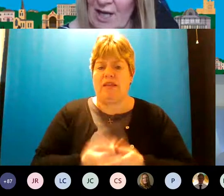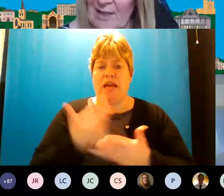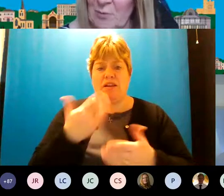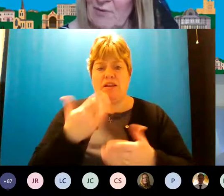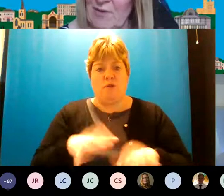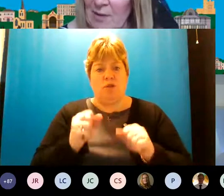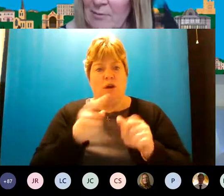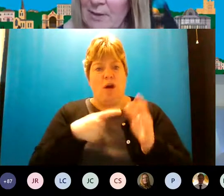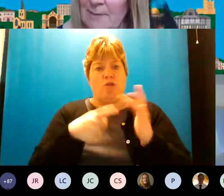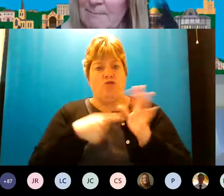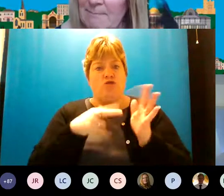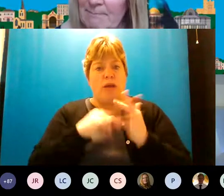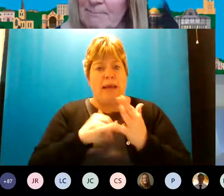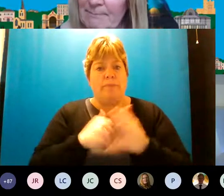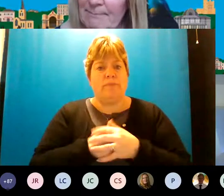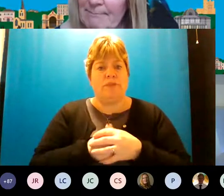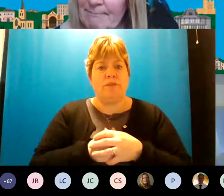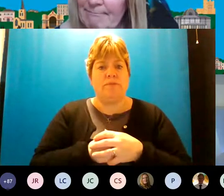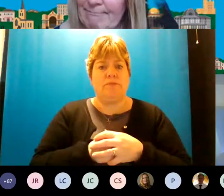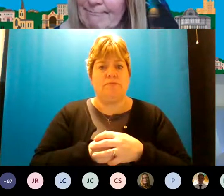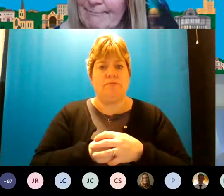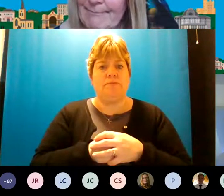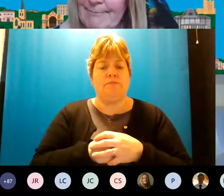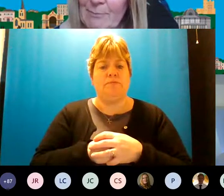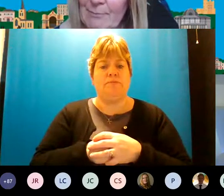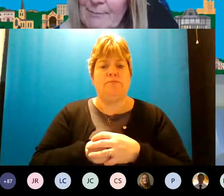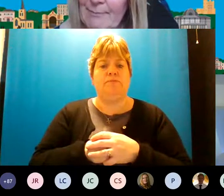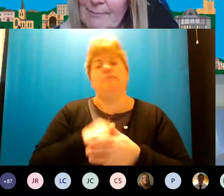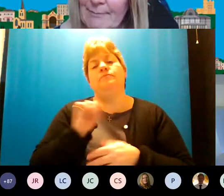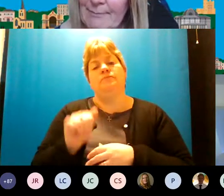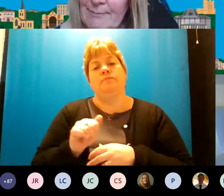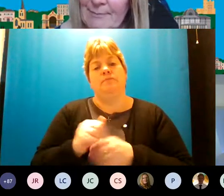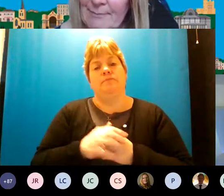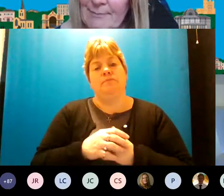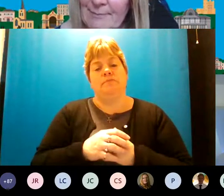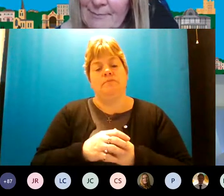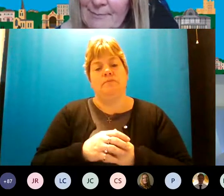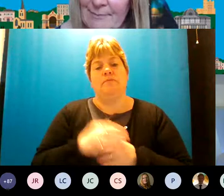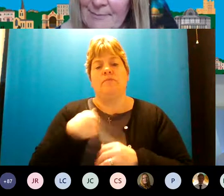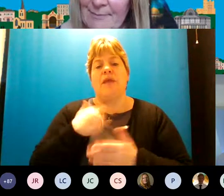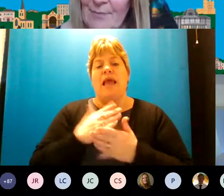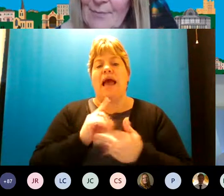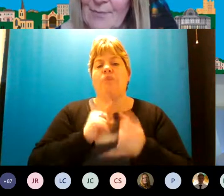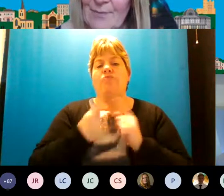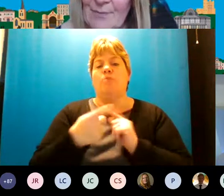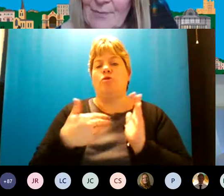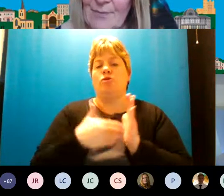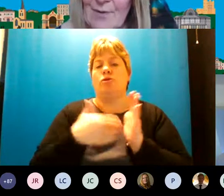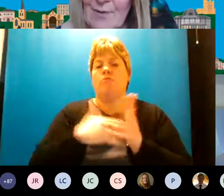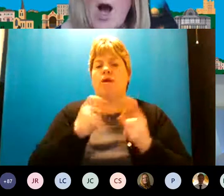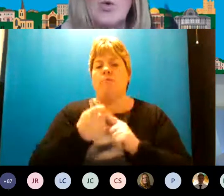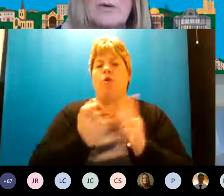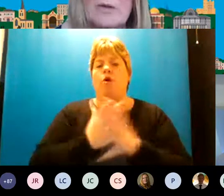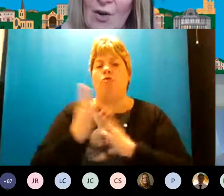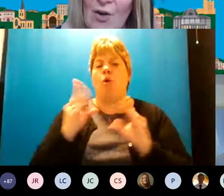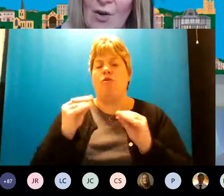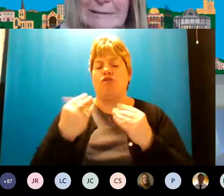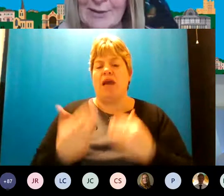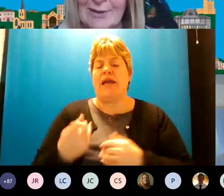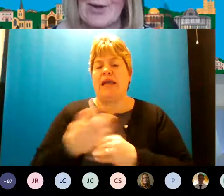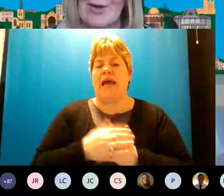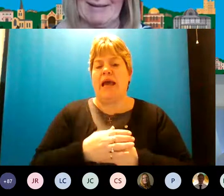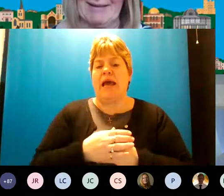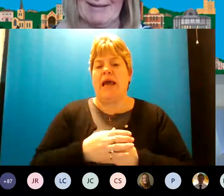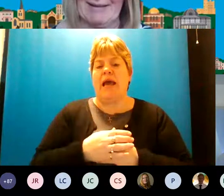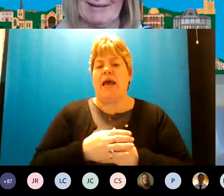to start james with those yeah sure i actually um i actually responded to maria's uh point in the in the chat just now but i'll